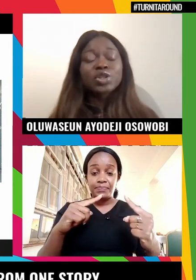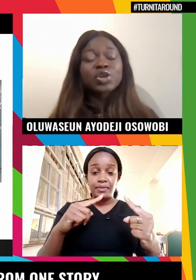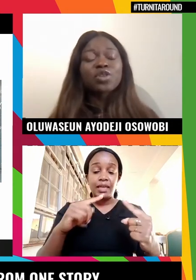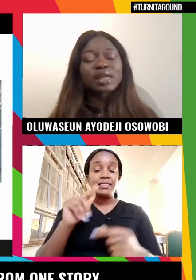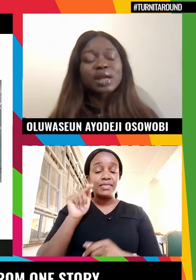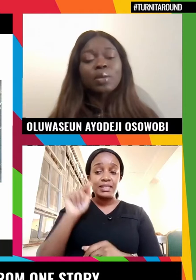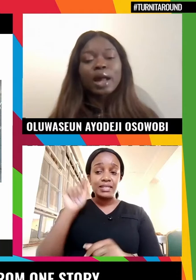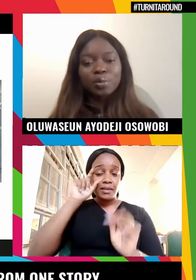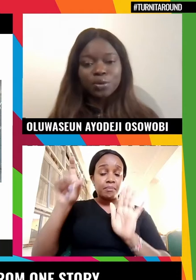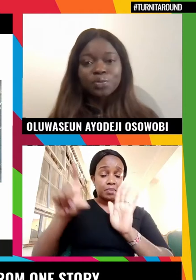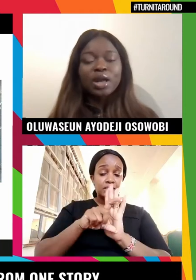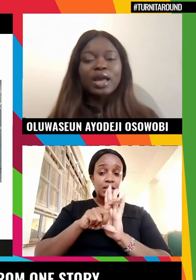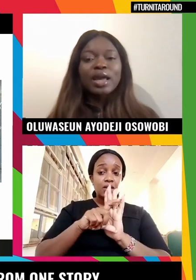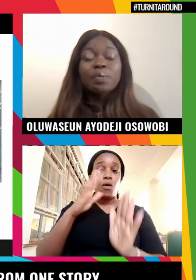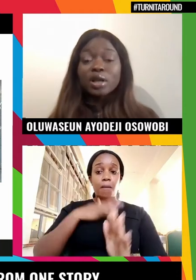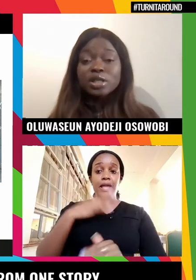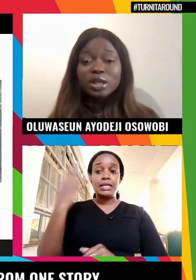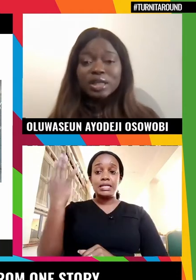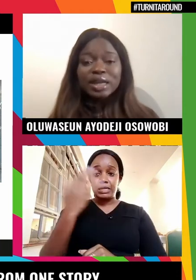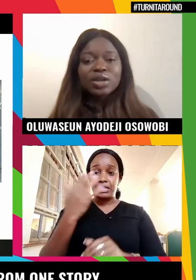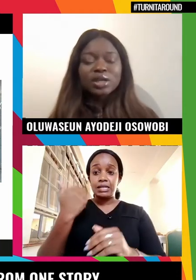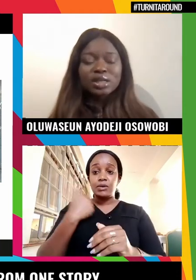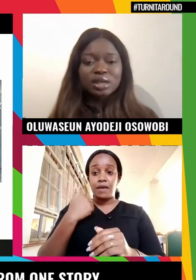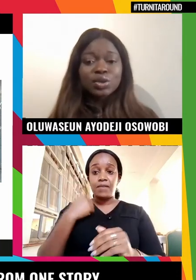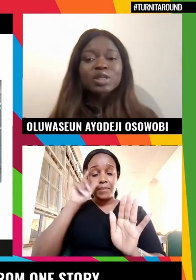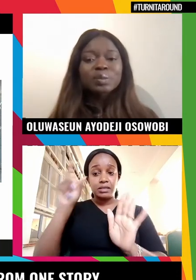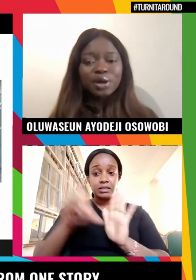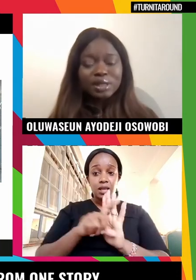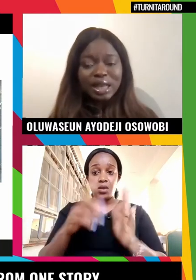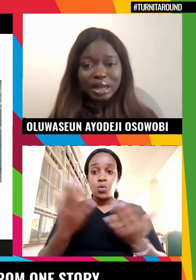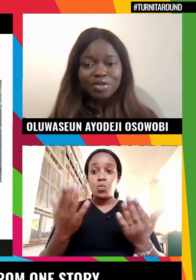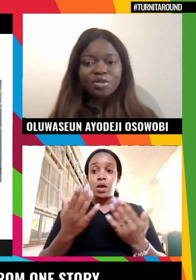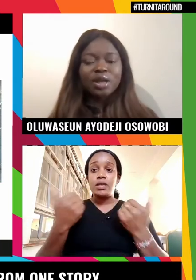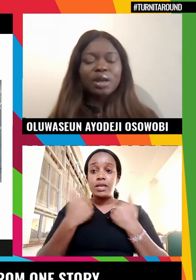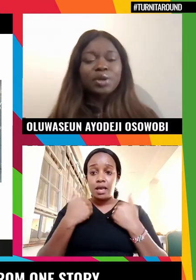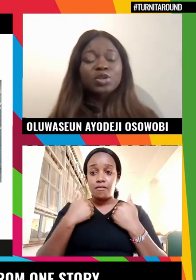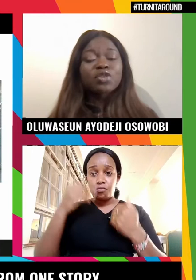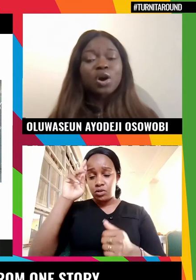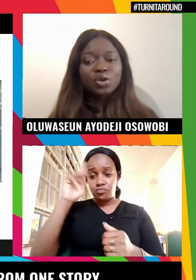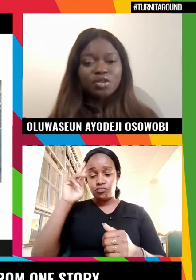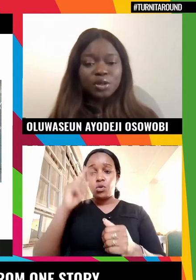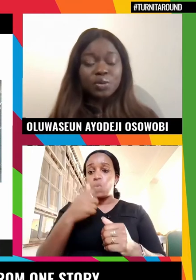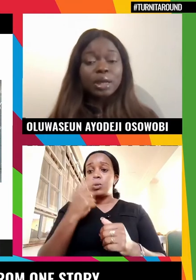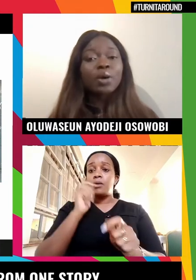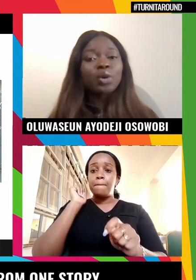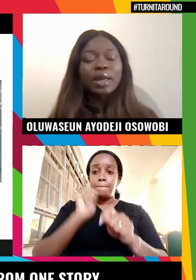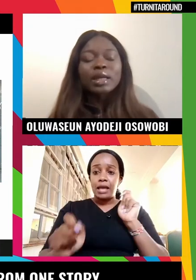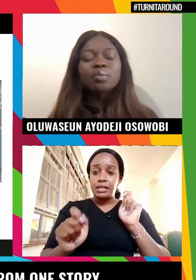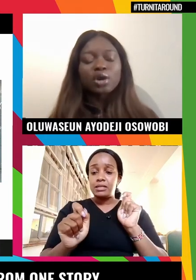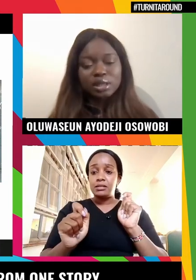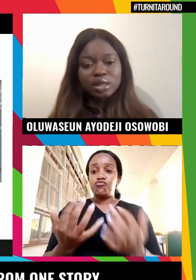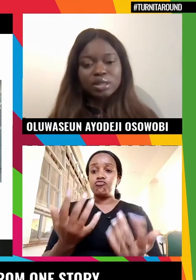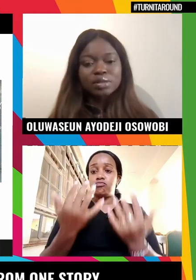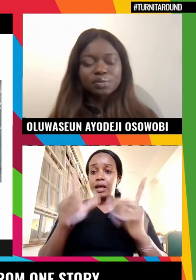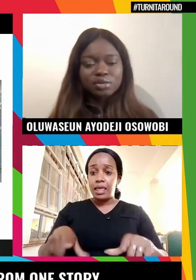is the picture of Salome Abu, a political leader in Kogisto who was burned alive because of cultural views about women